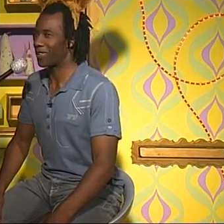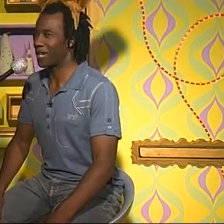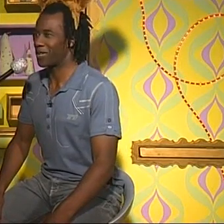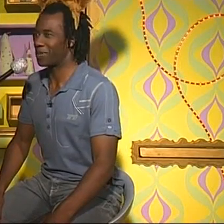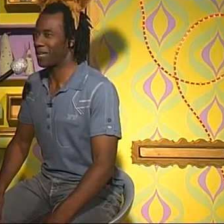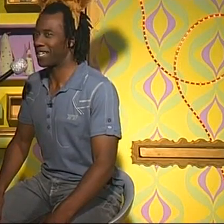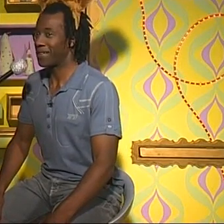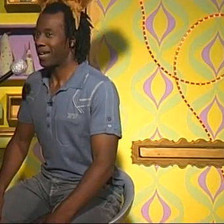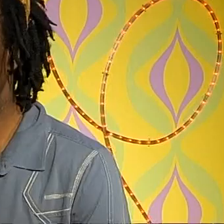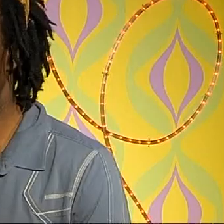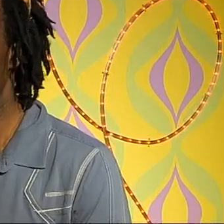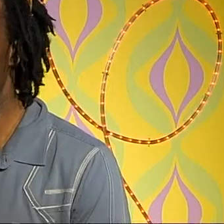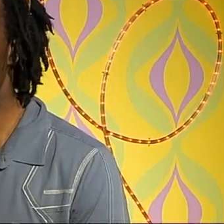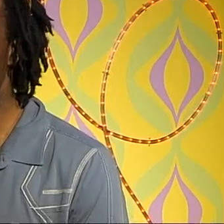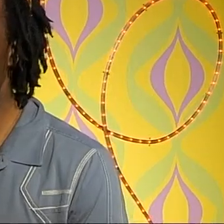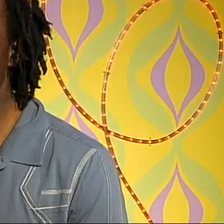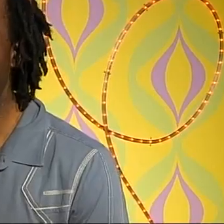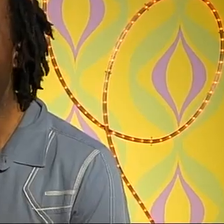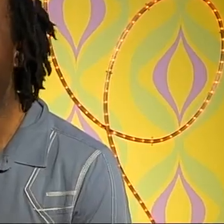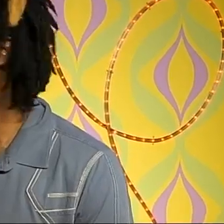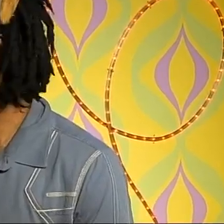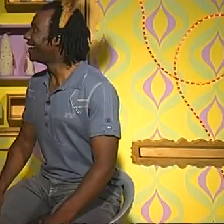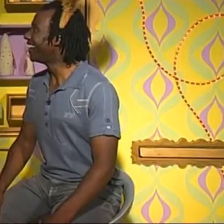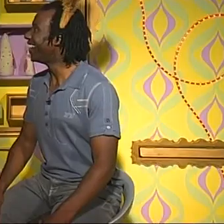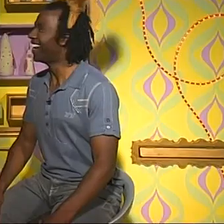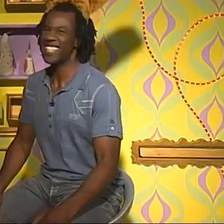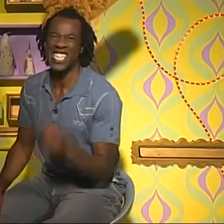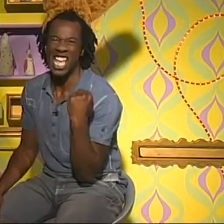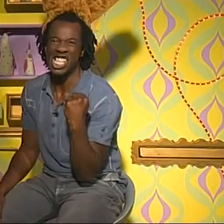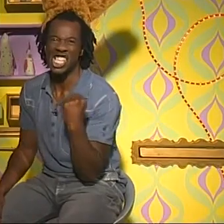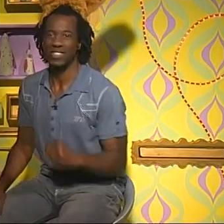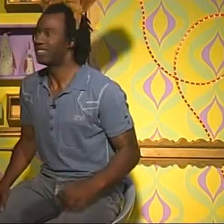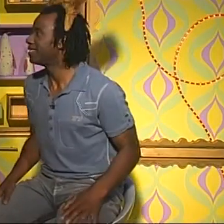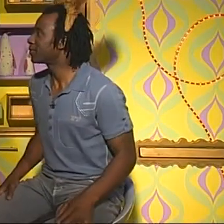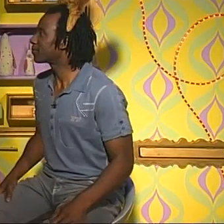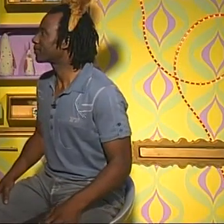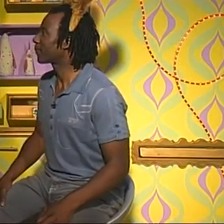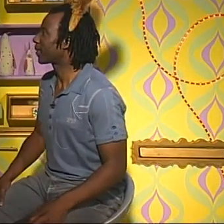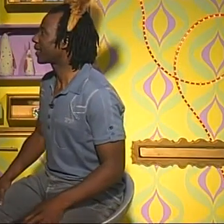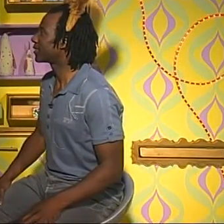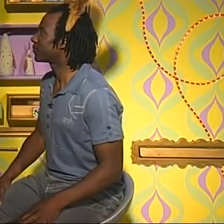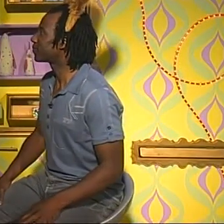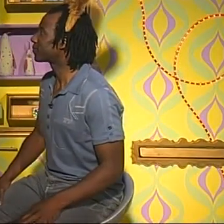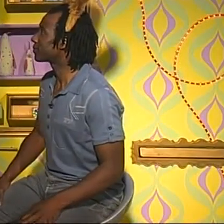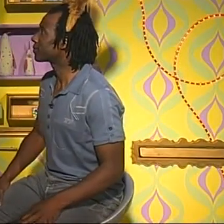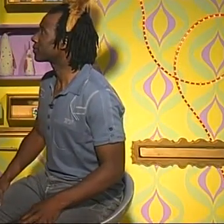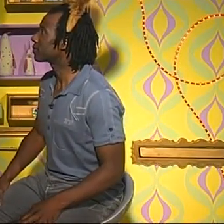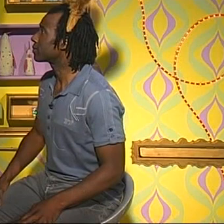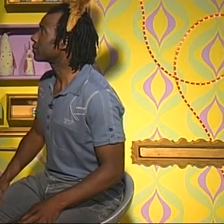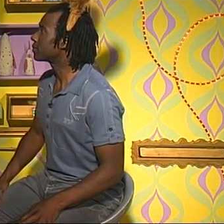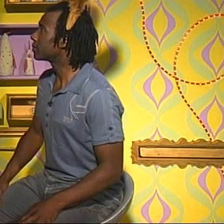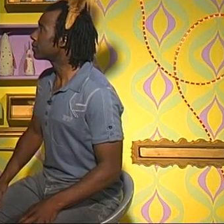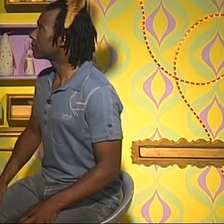I think I know this one, Andy Is it Hurry up, dude Correct Time for our next question What musical